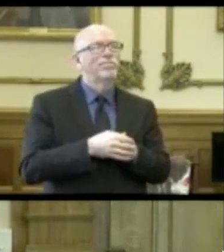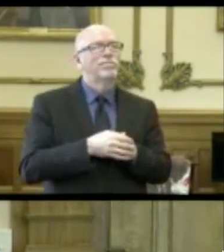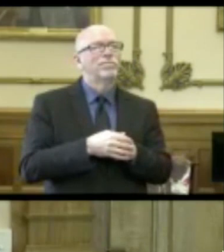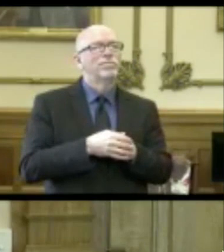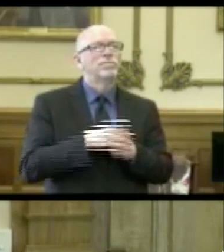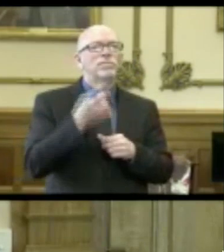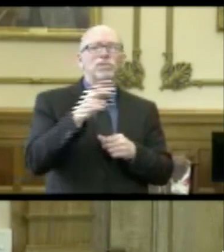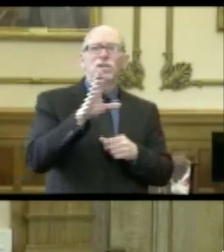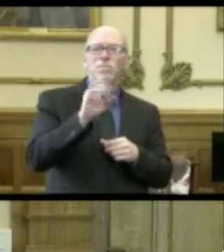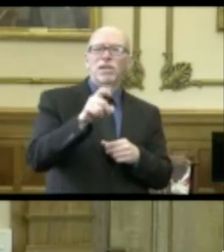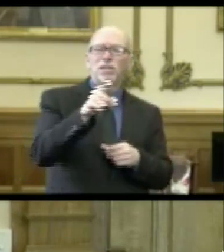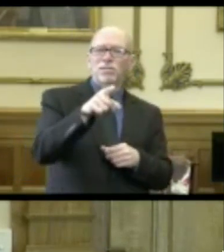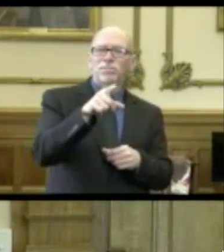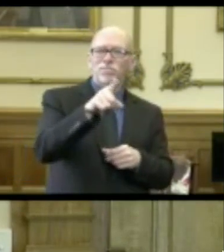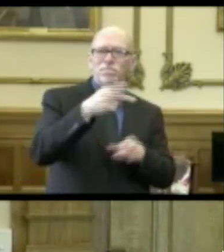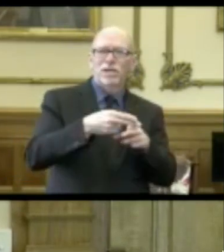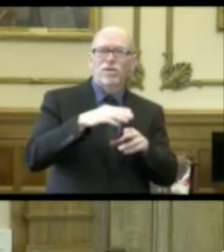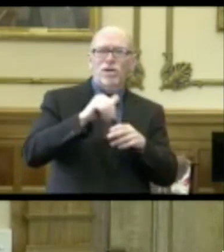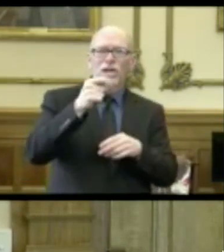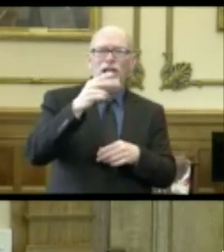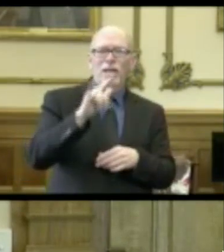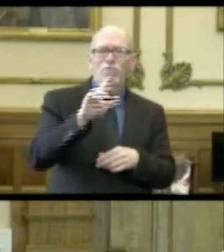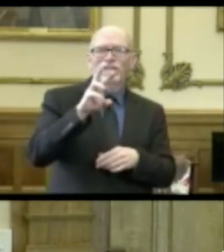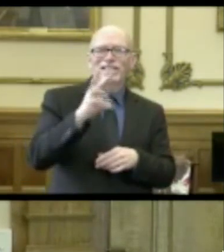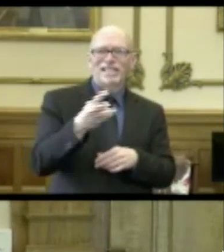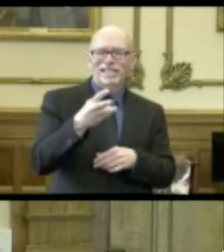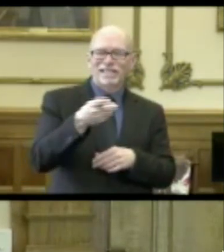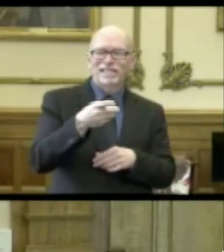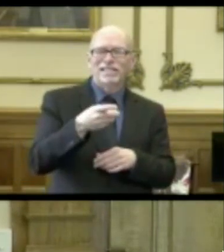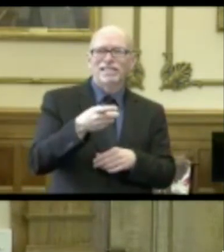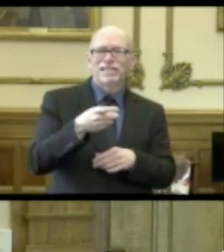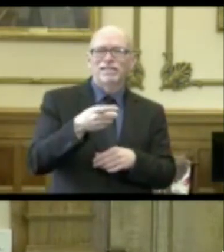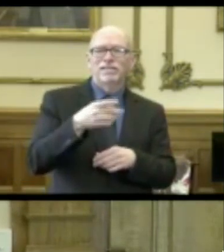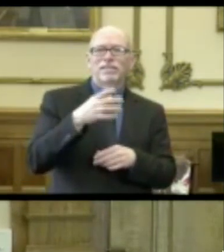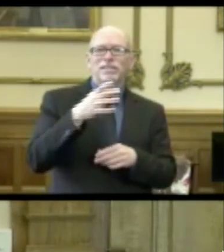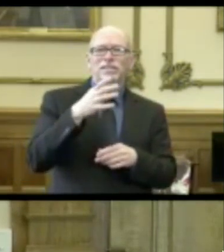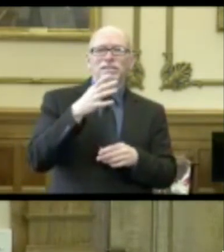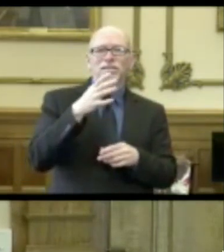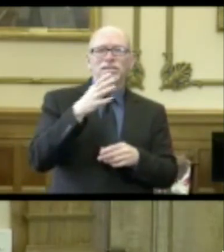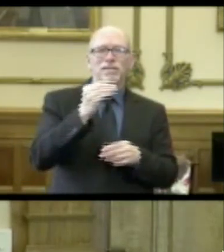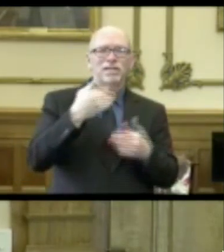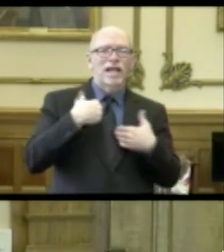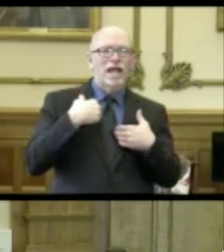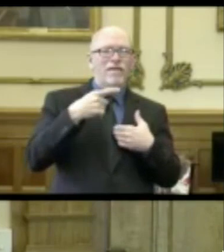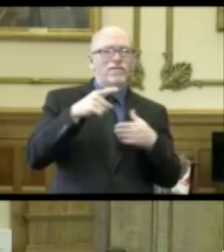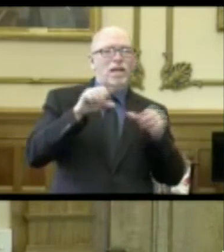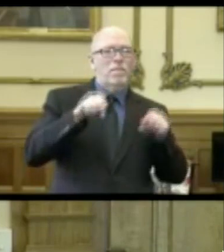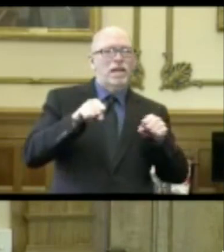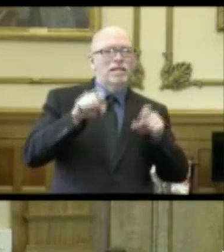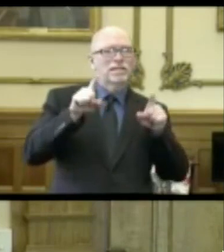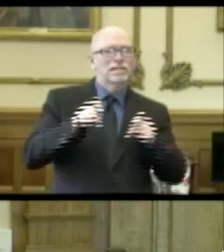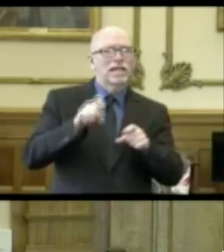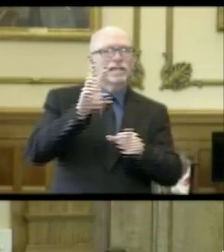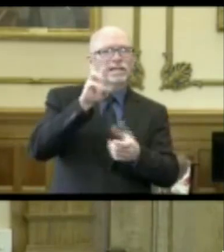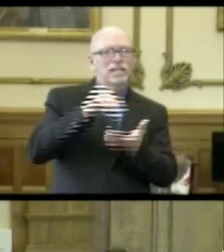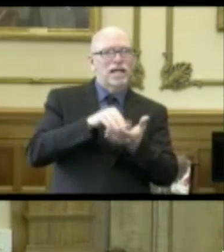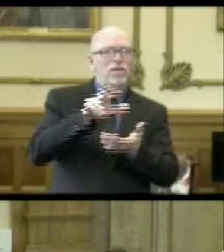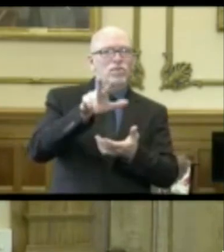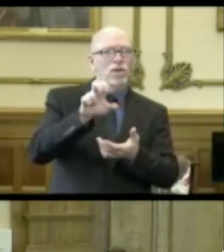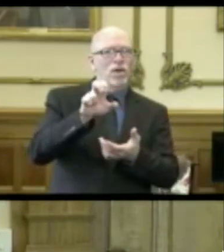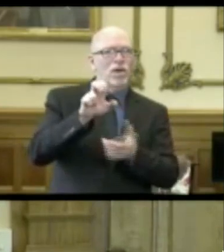Dr. Box, you had mentioned on April 6th that in a few weeks we would have the capacity to test 6,300